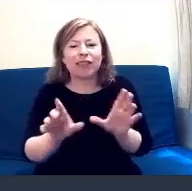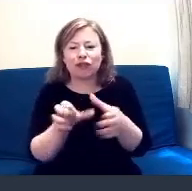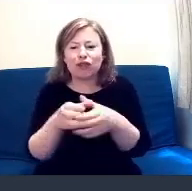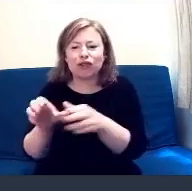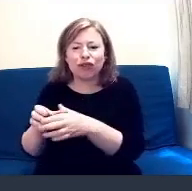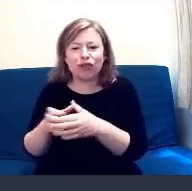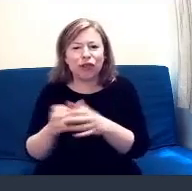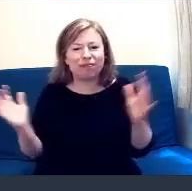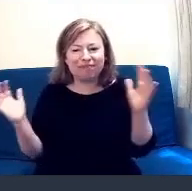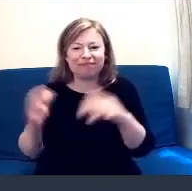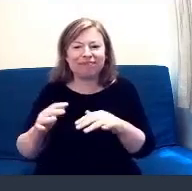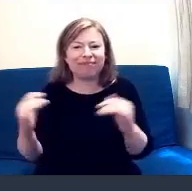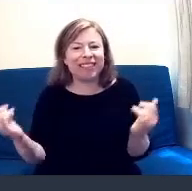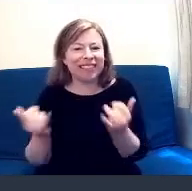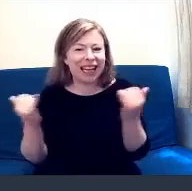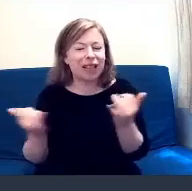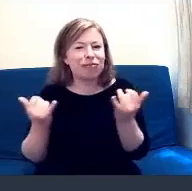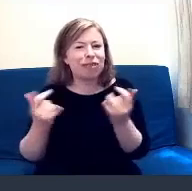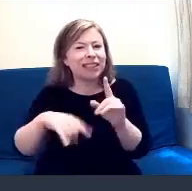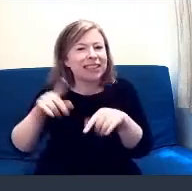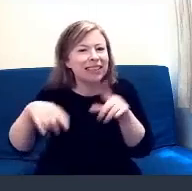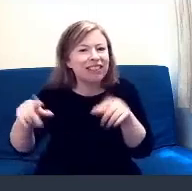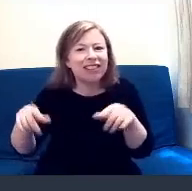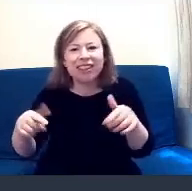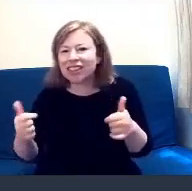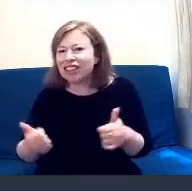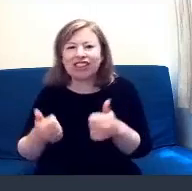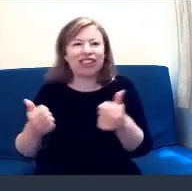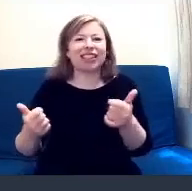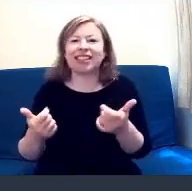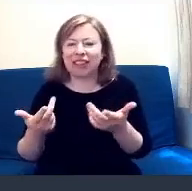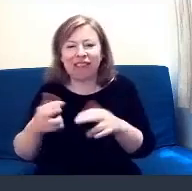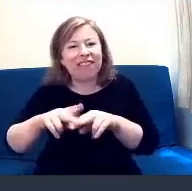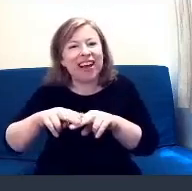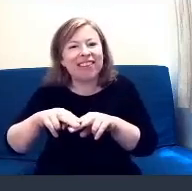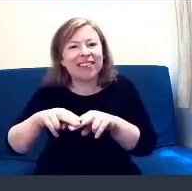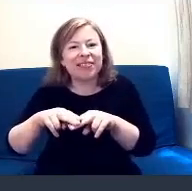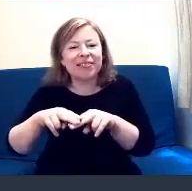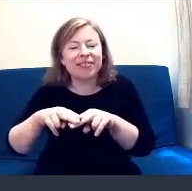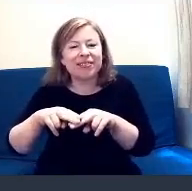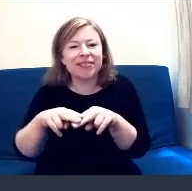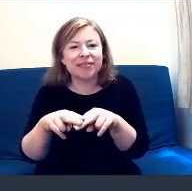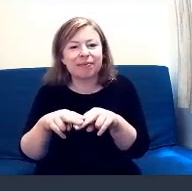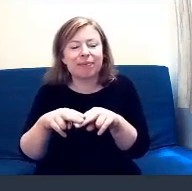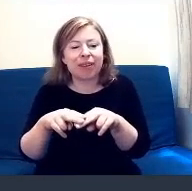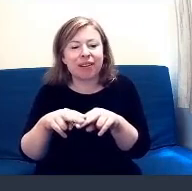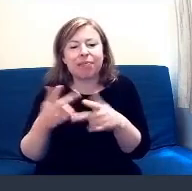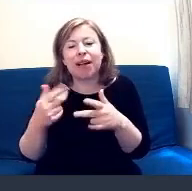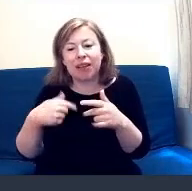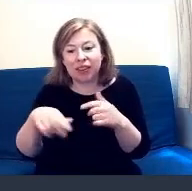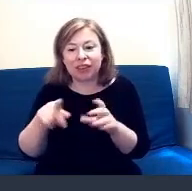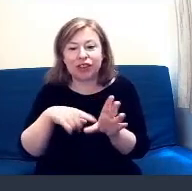celebrate the diversity and the vibrancy of five. And then this year,